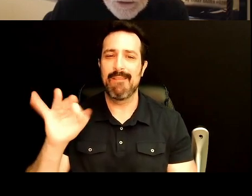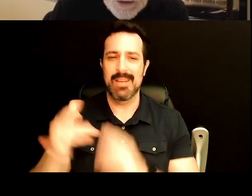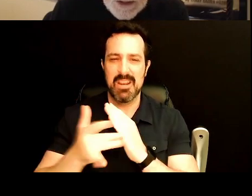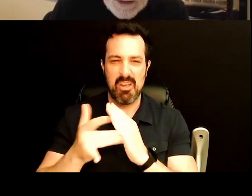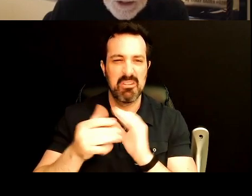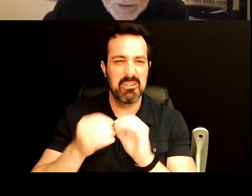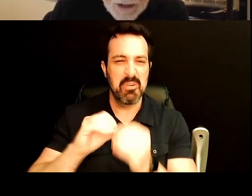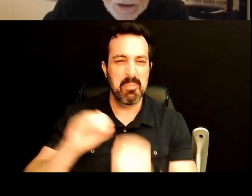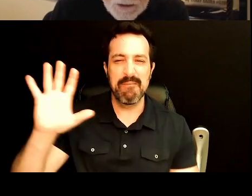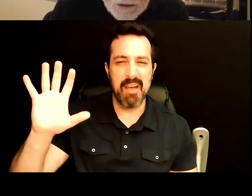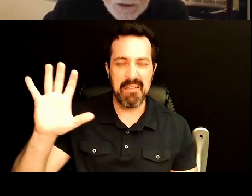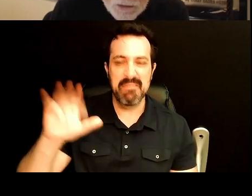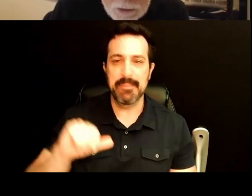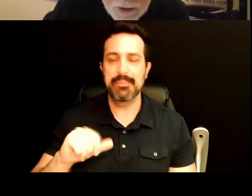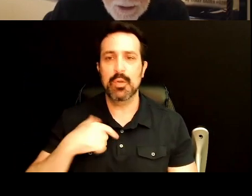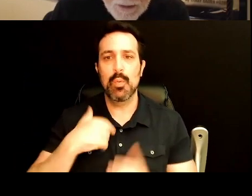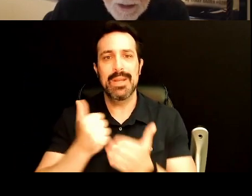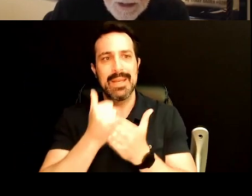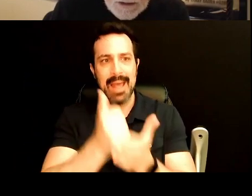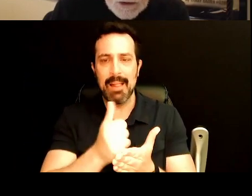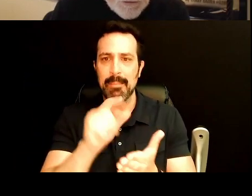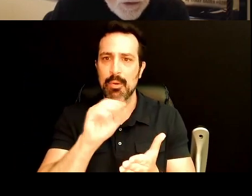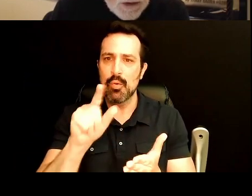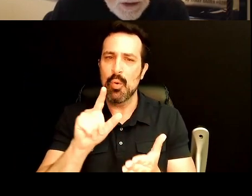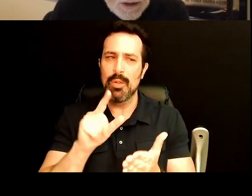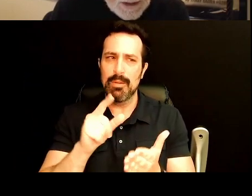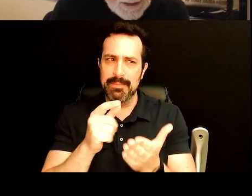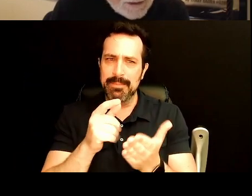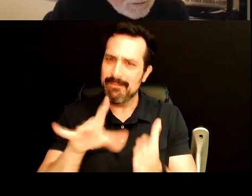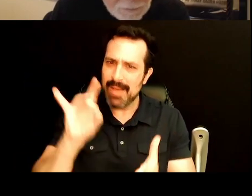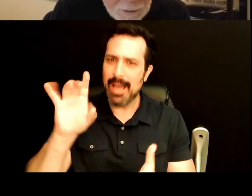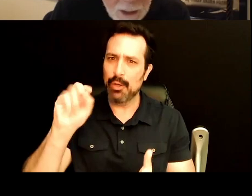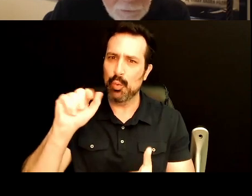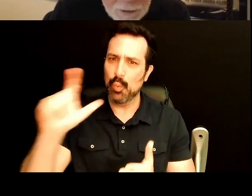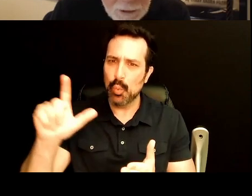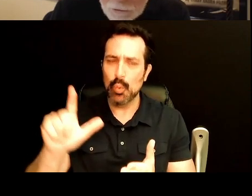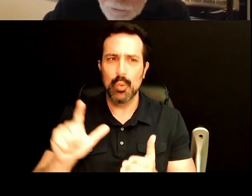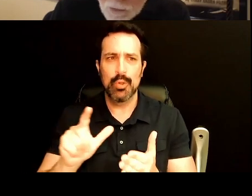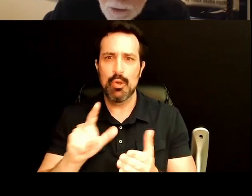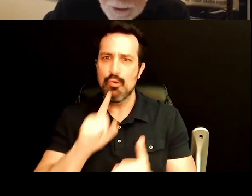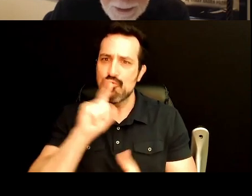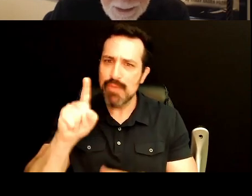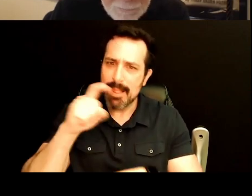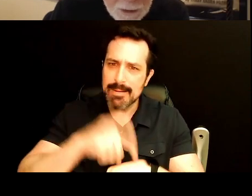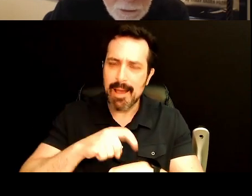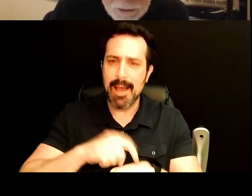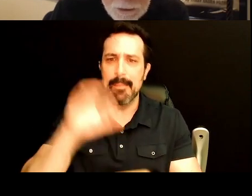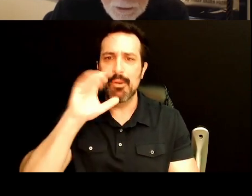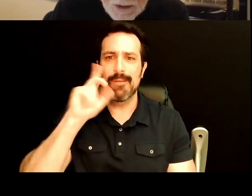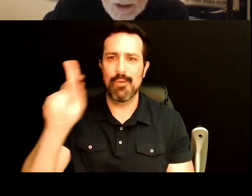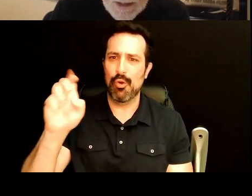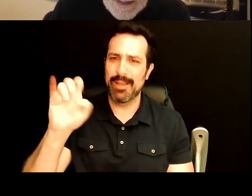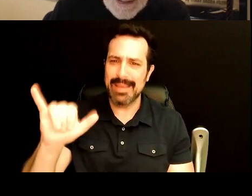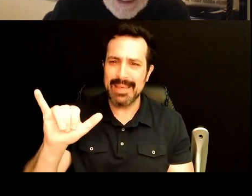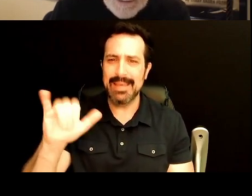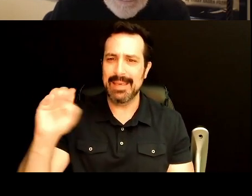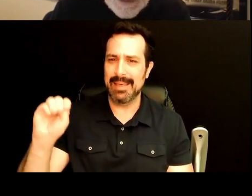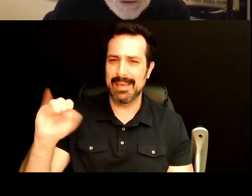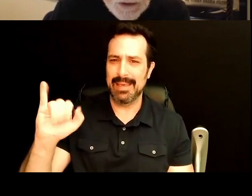new tools to help the astronauts real time, look for olivine, look for key minerals, etc.